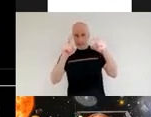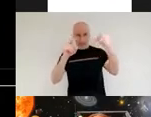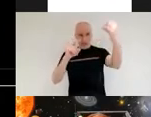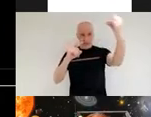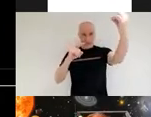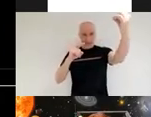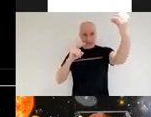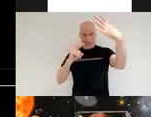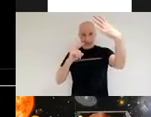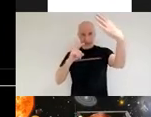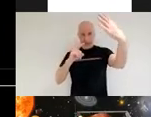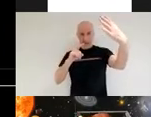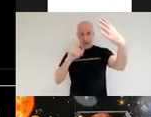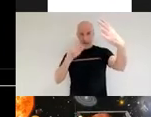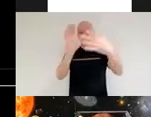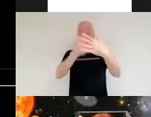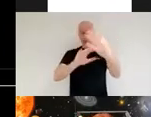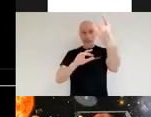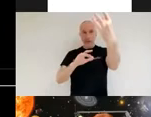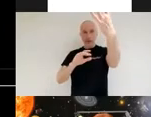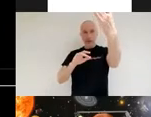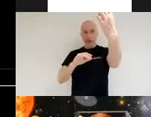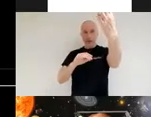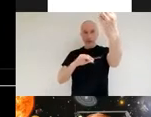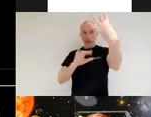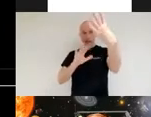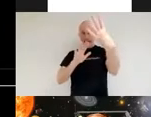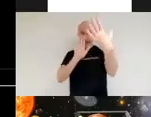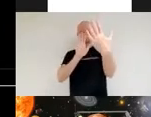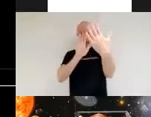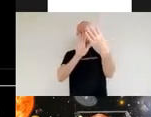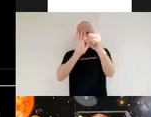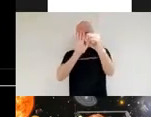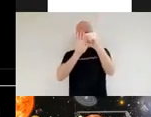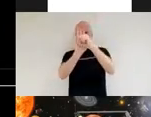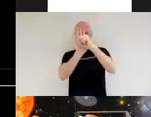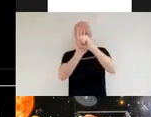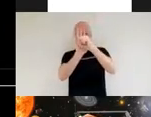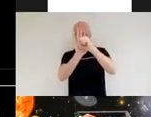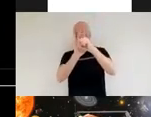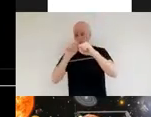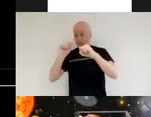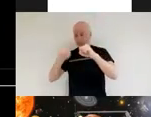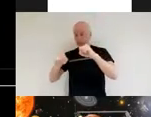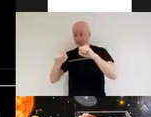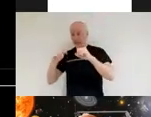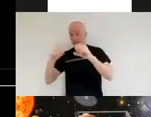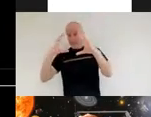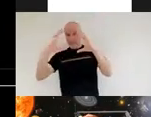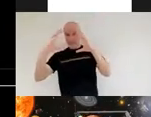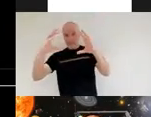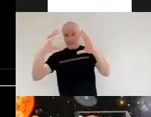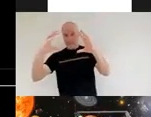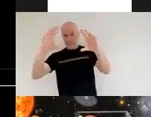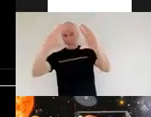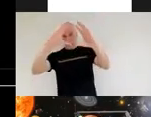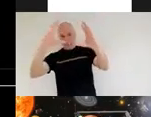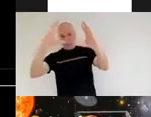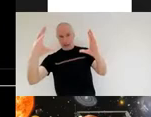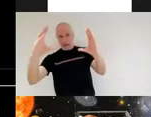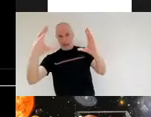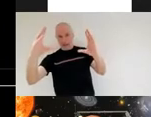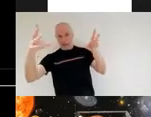is coming from the star itself and allow the telescope to just be taking in the light that is coming from around